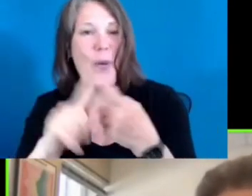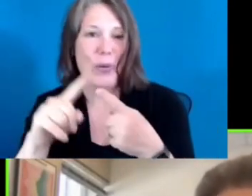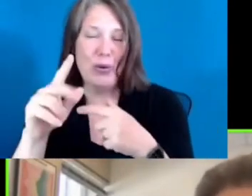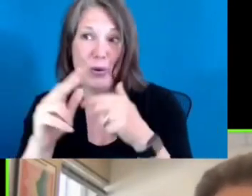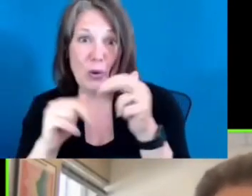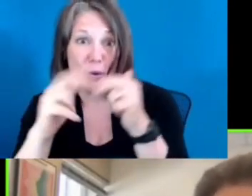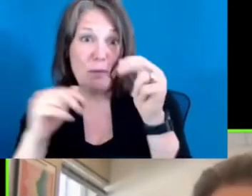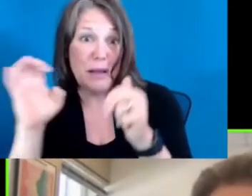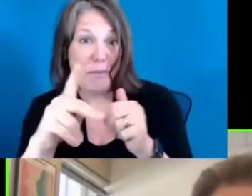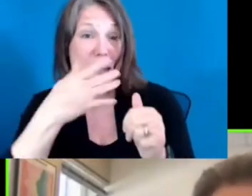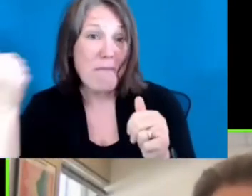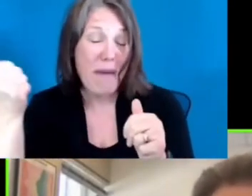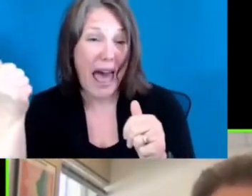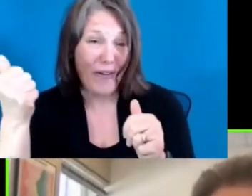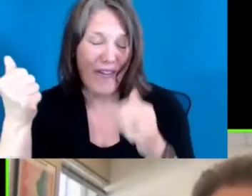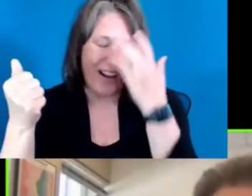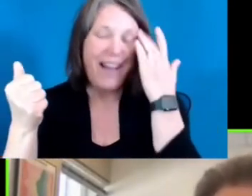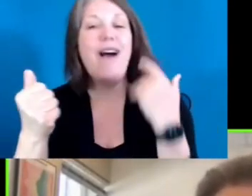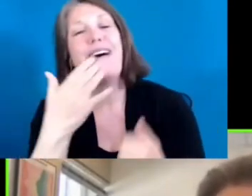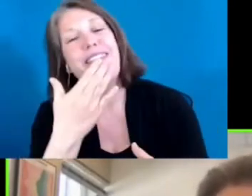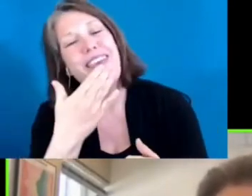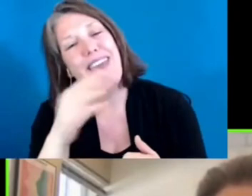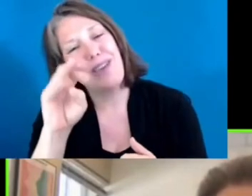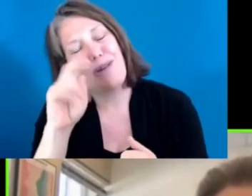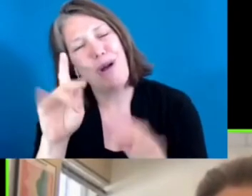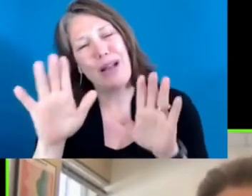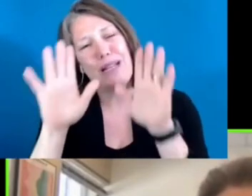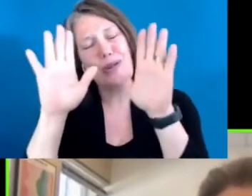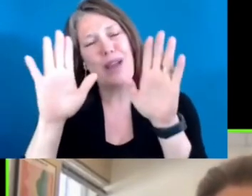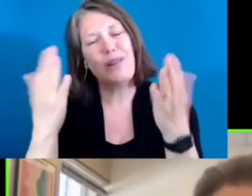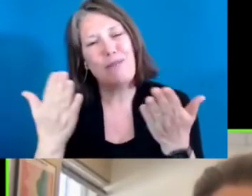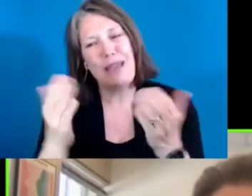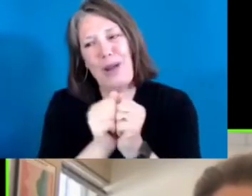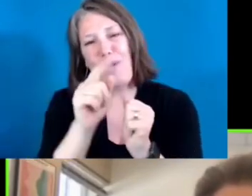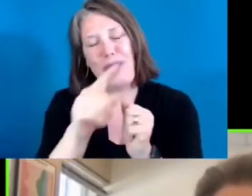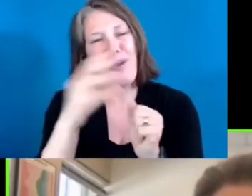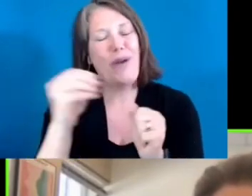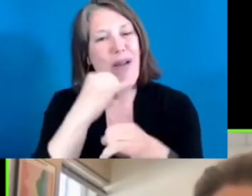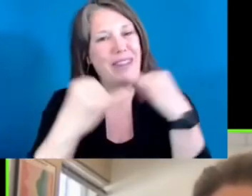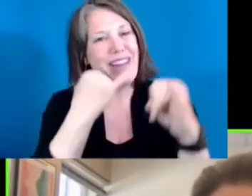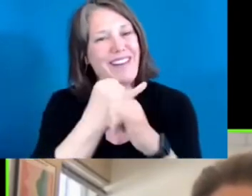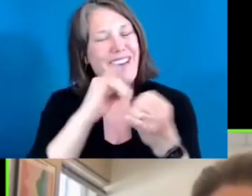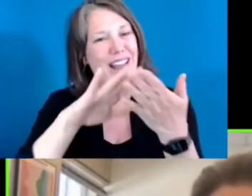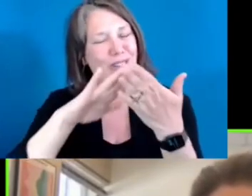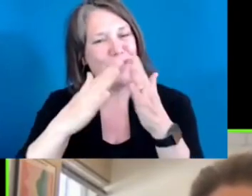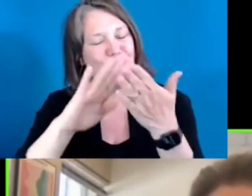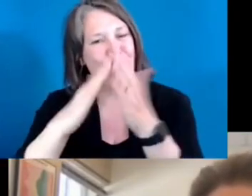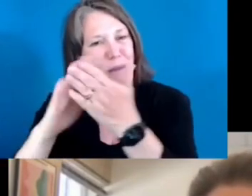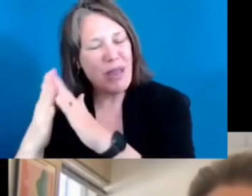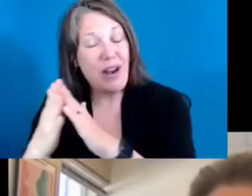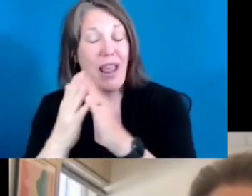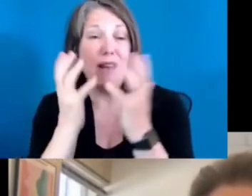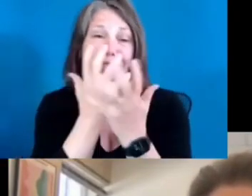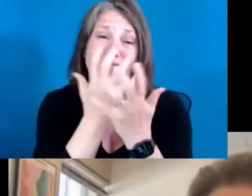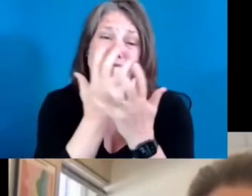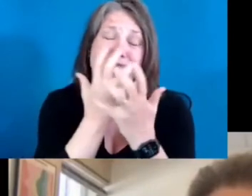things back better. Yes, thank you. Well, Mark, so great to be here with you and with the international community. What an